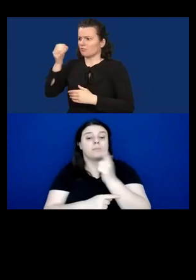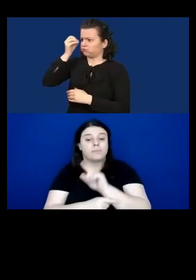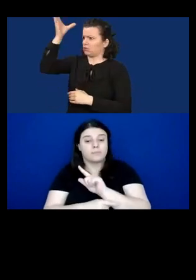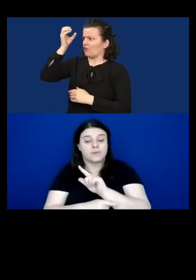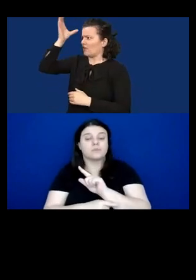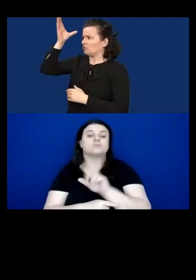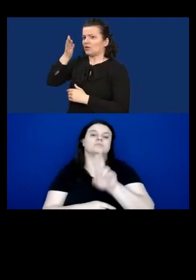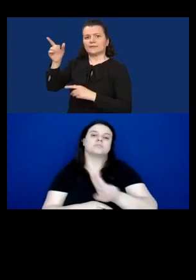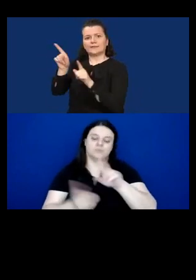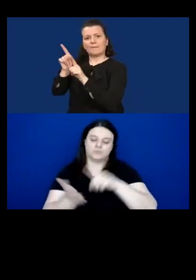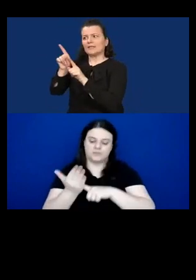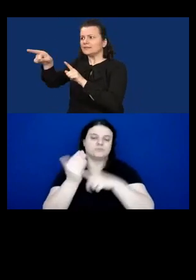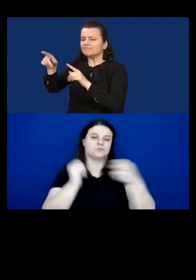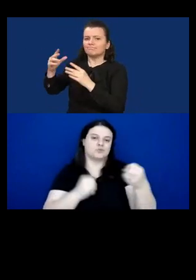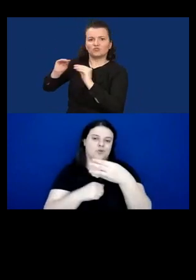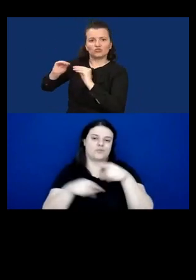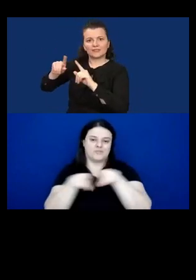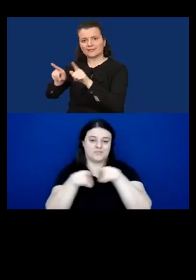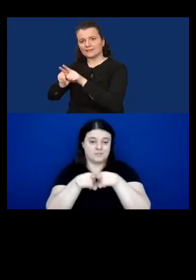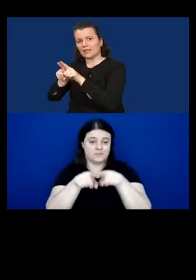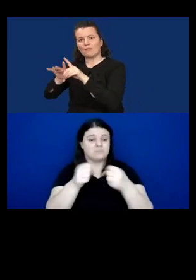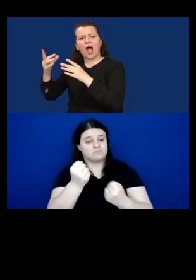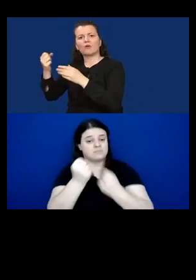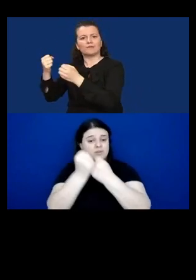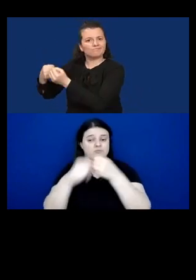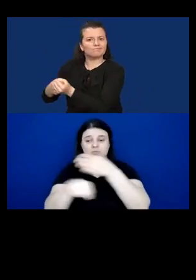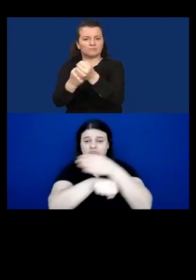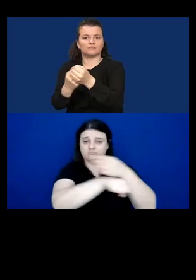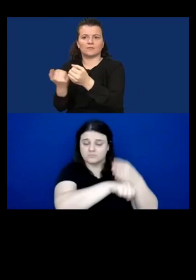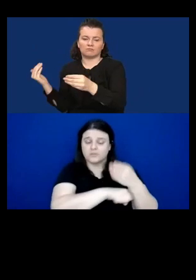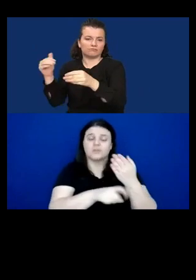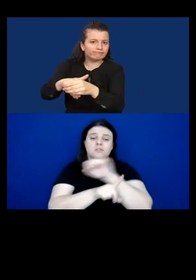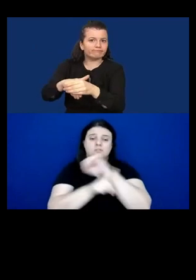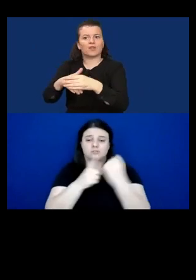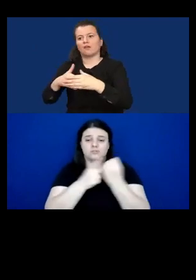use of new technologies which support participation and social inclusion.